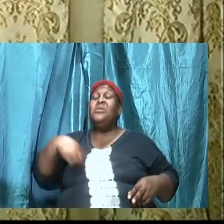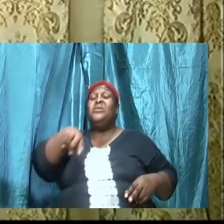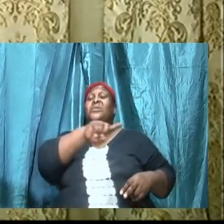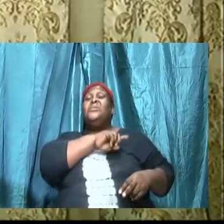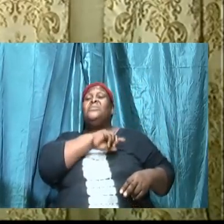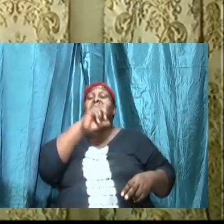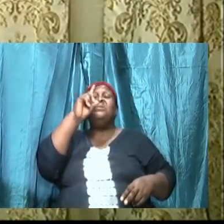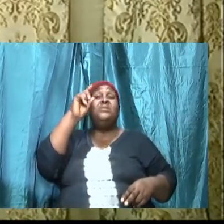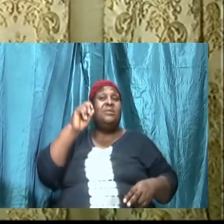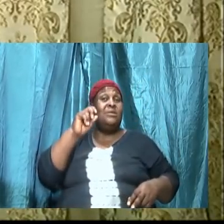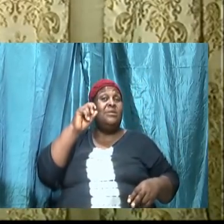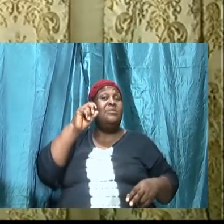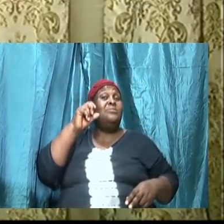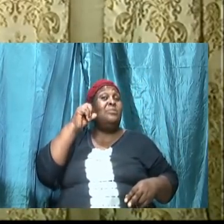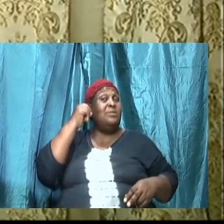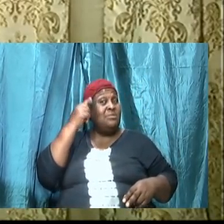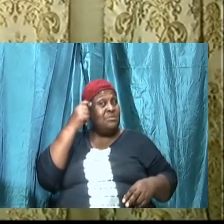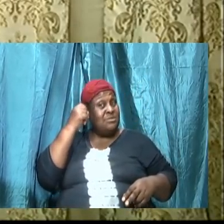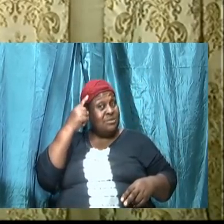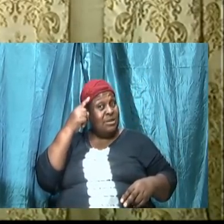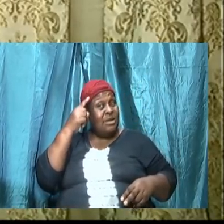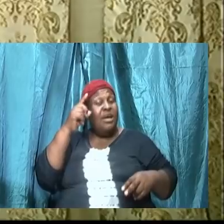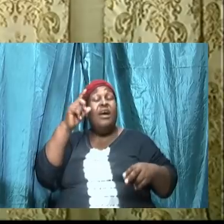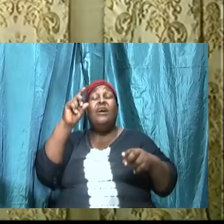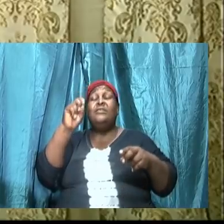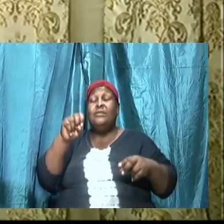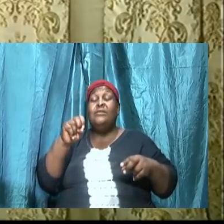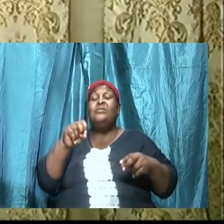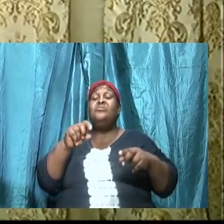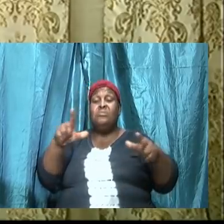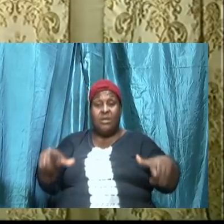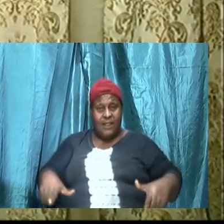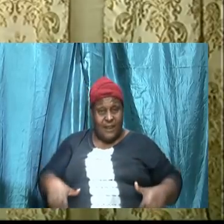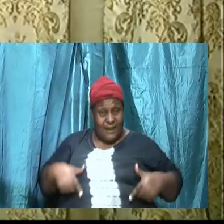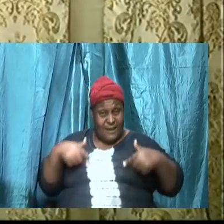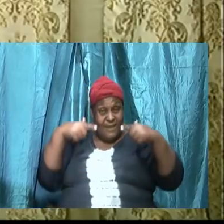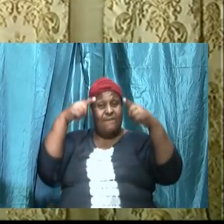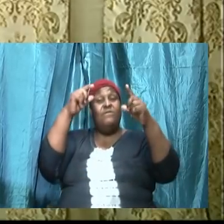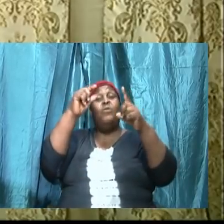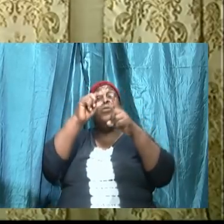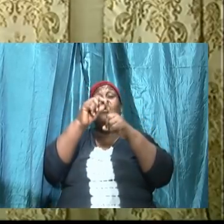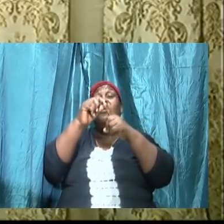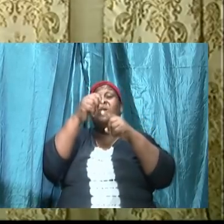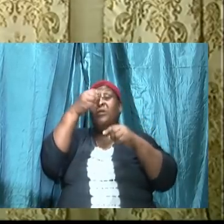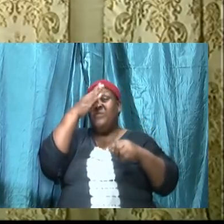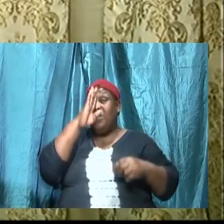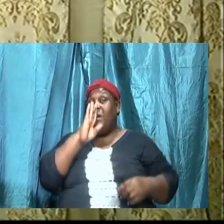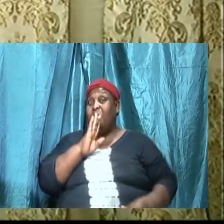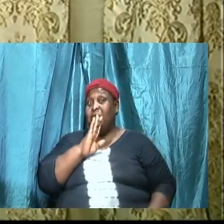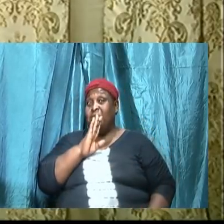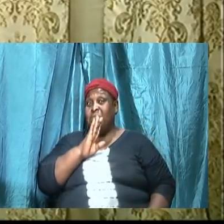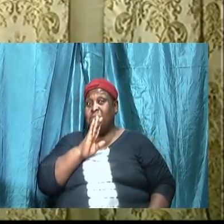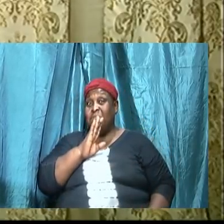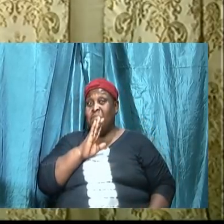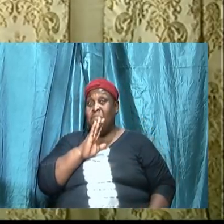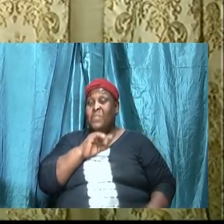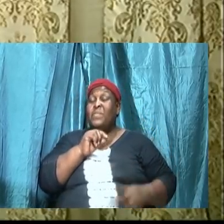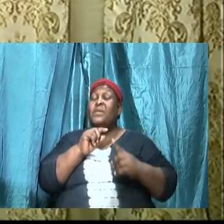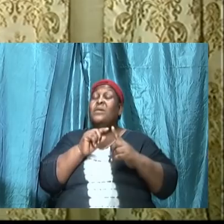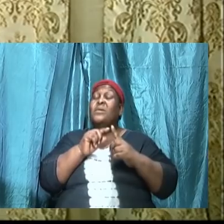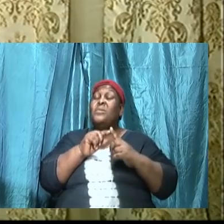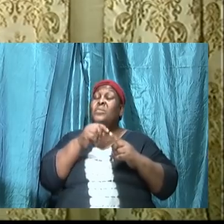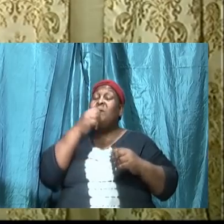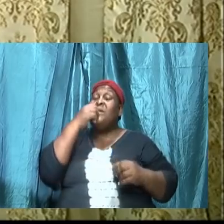we need to walk in the words of Almighty God. When God says a